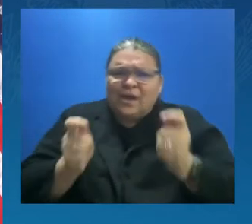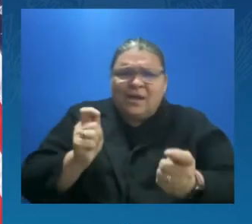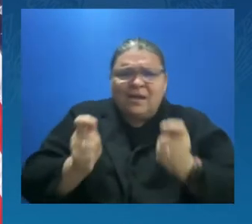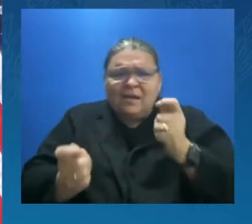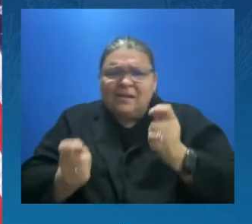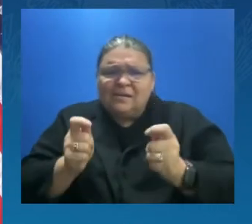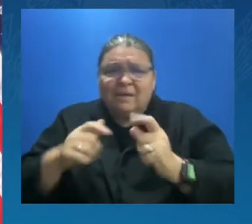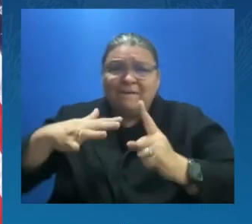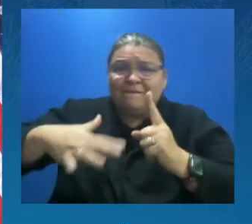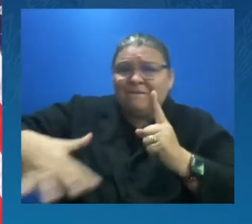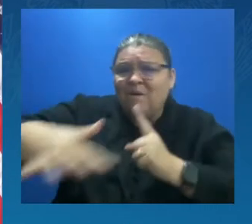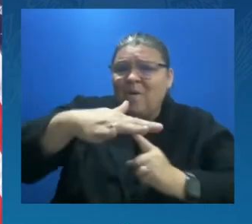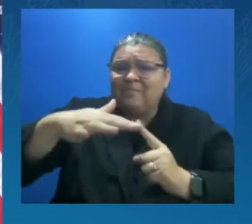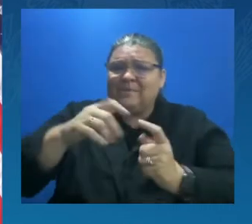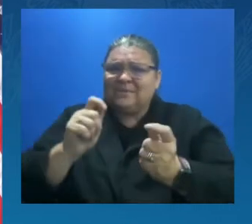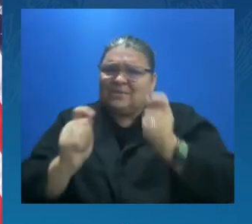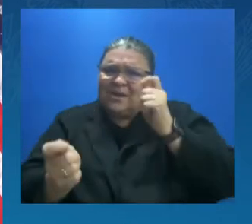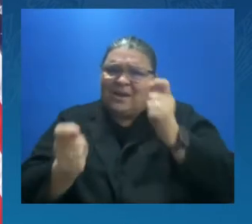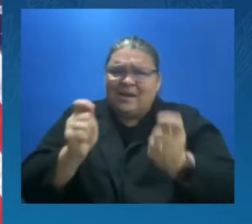past.